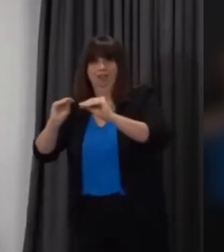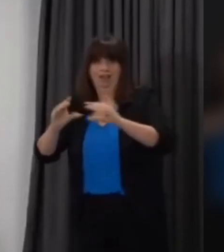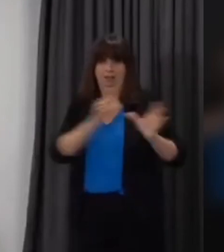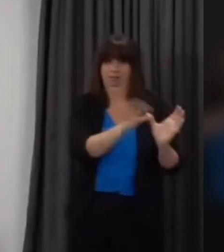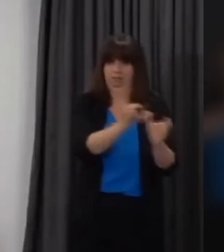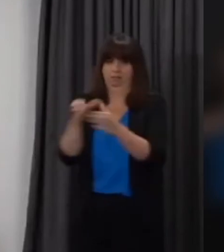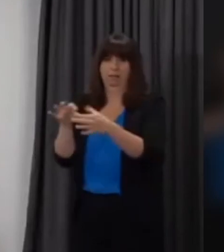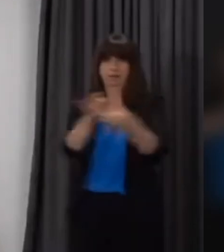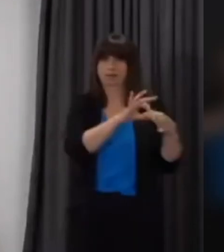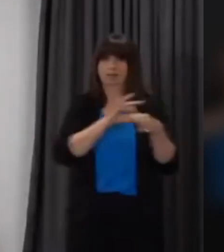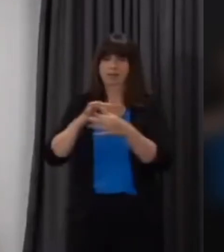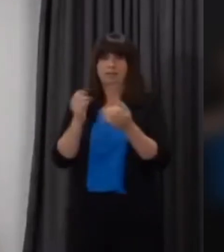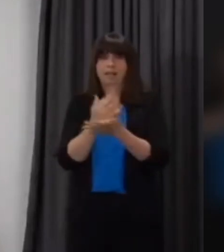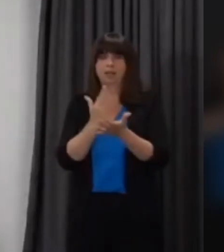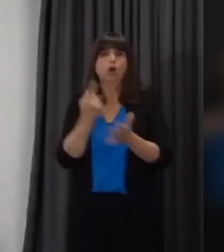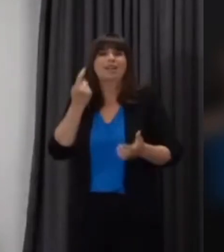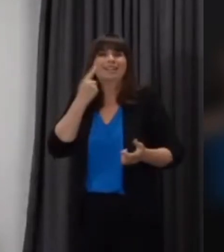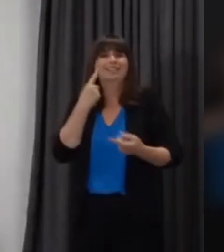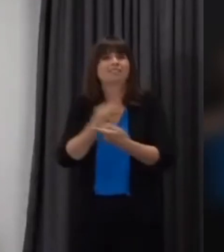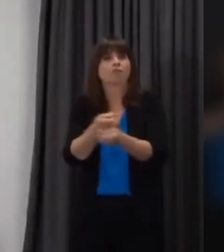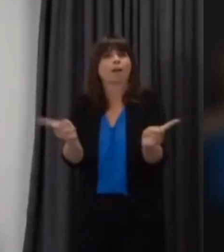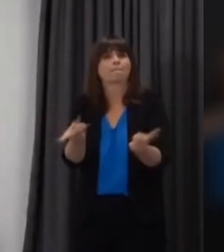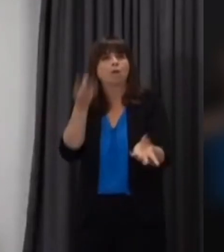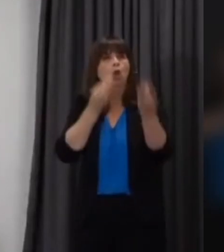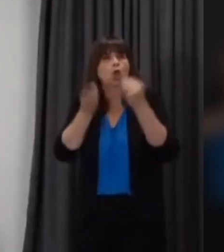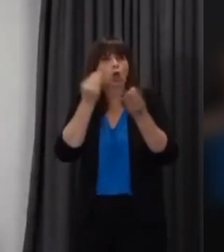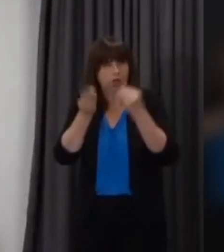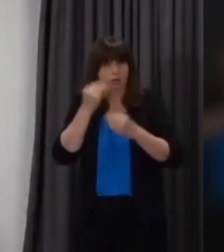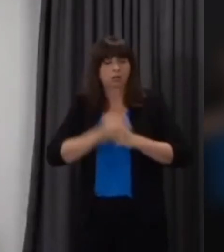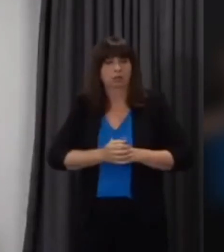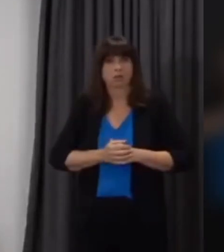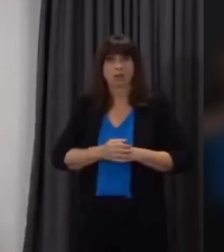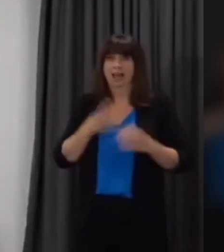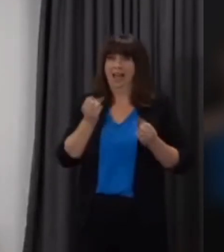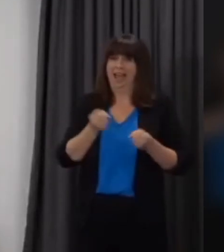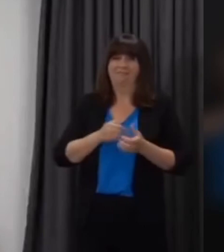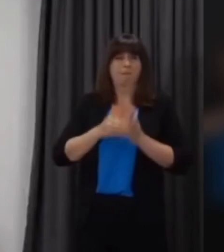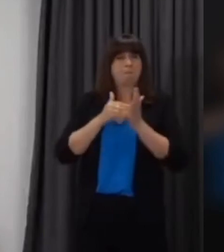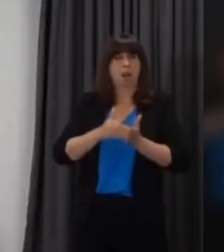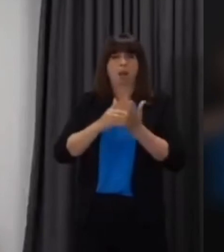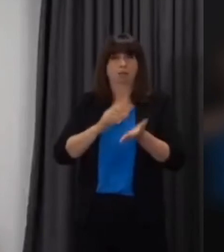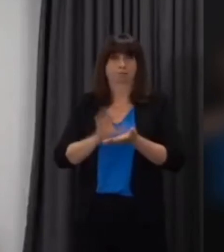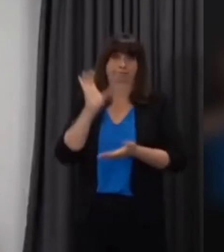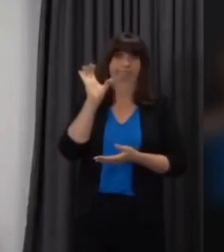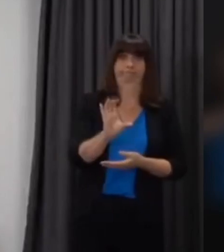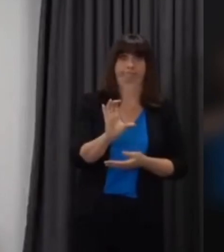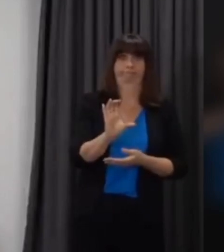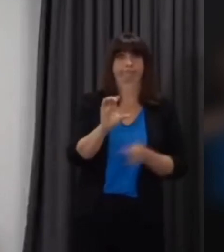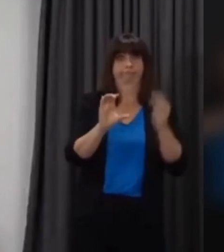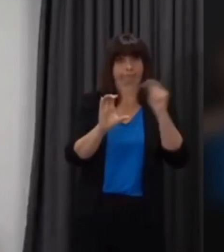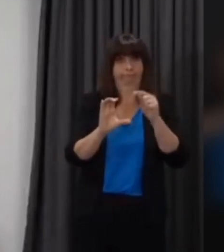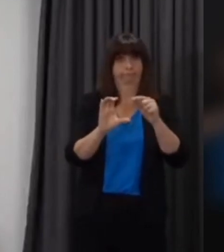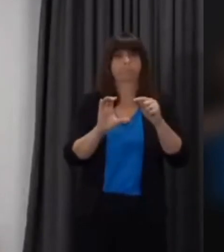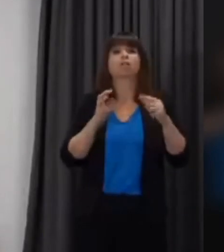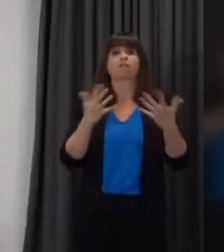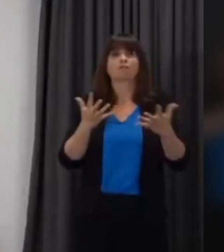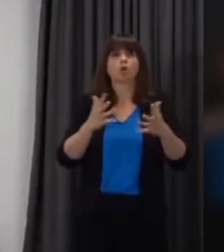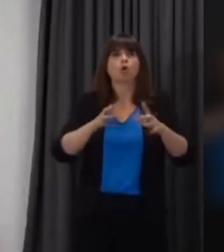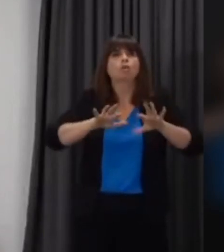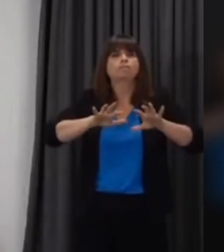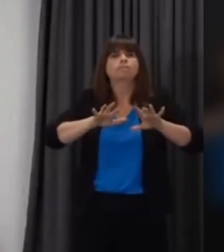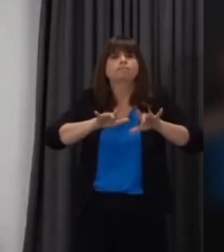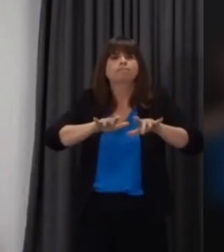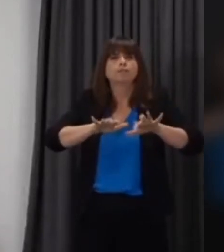learning are removed. That's why we've already announced a multi-million pound package of a support to tackle the issue of digital